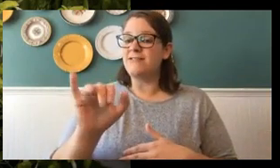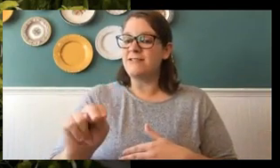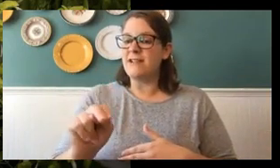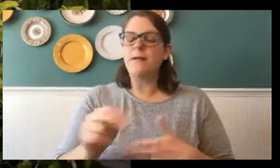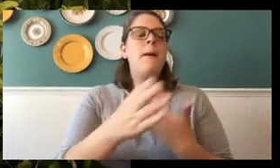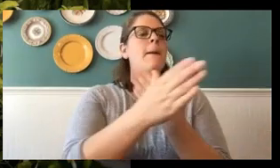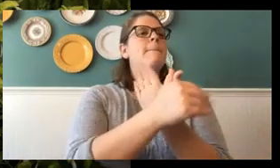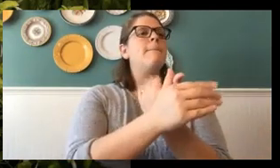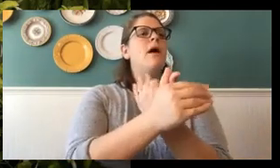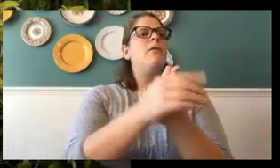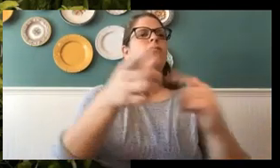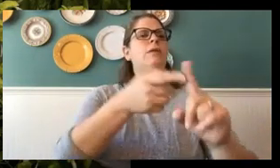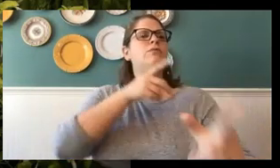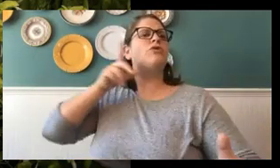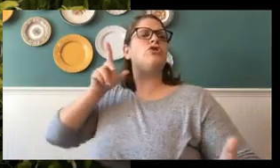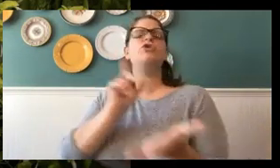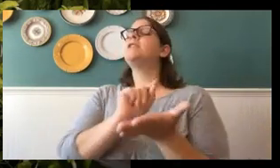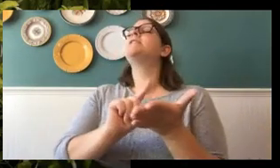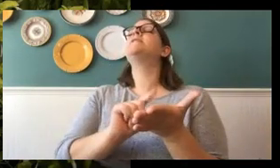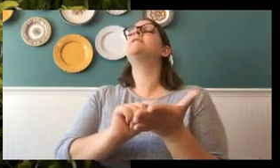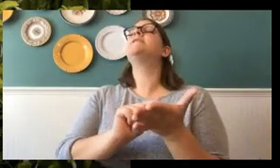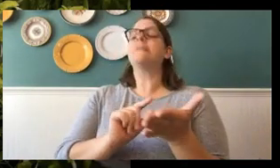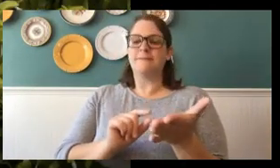butterflies come from chickens.